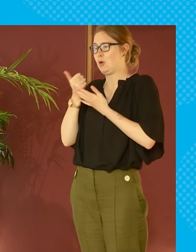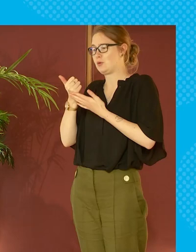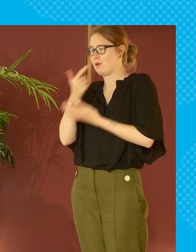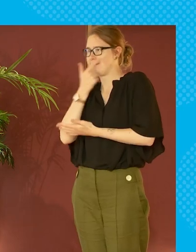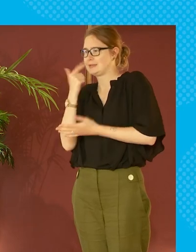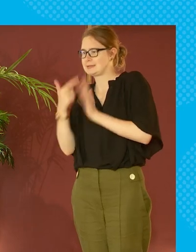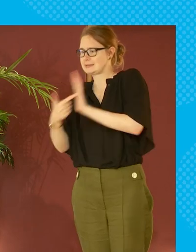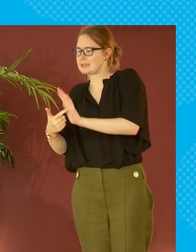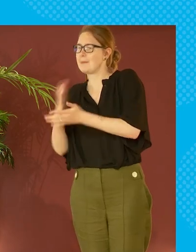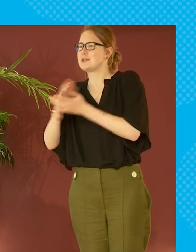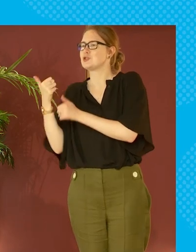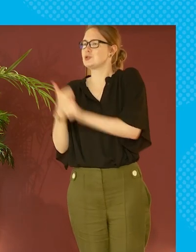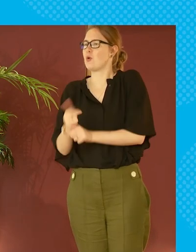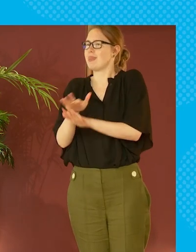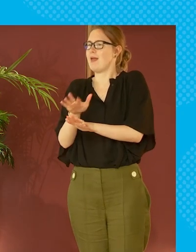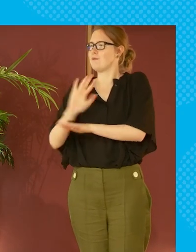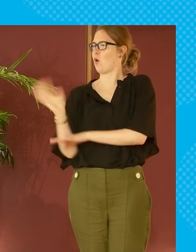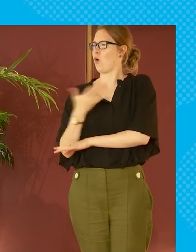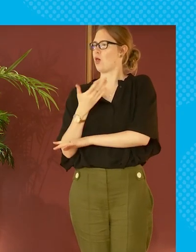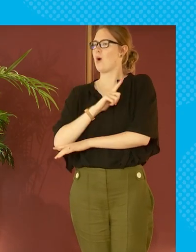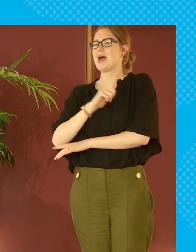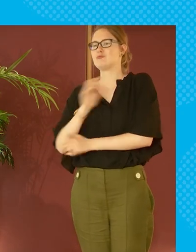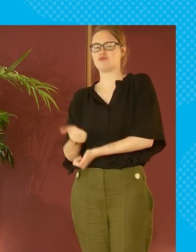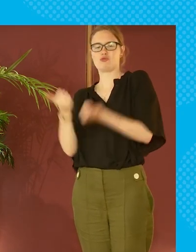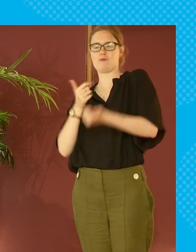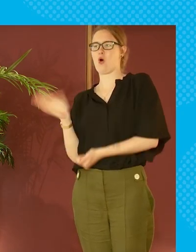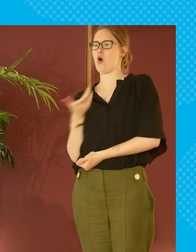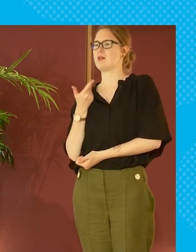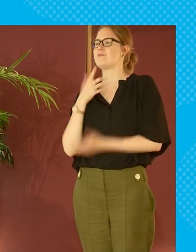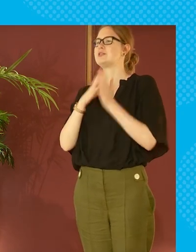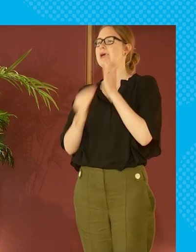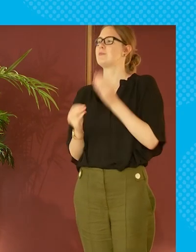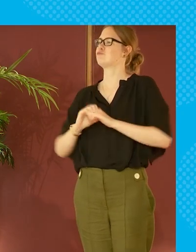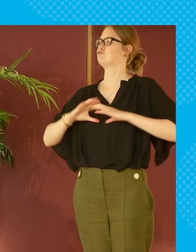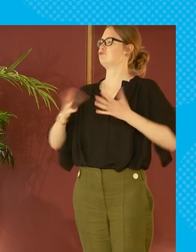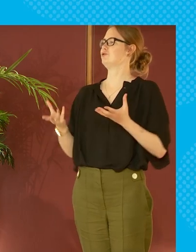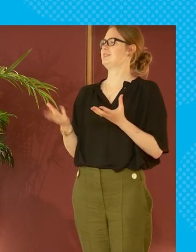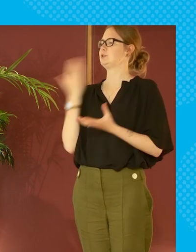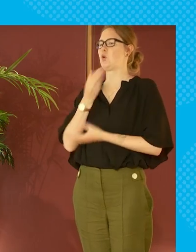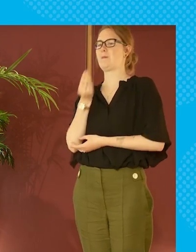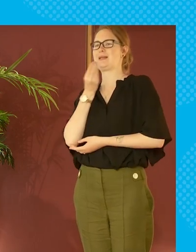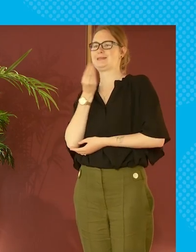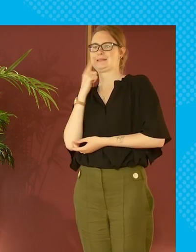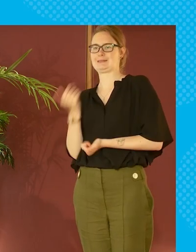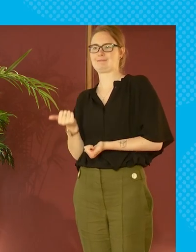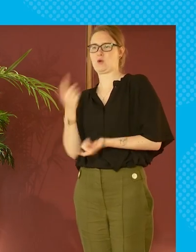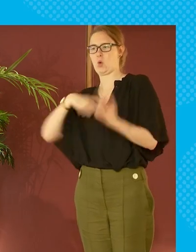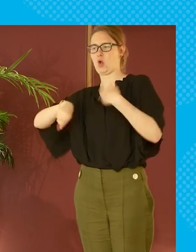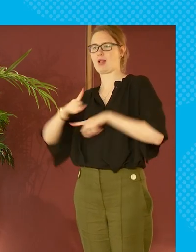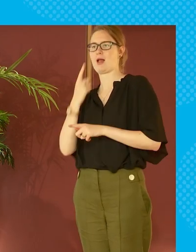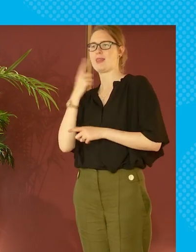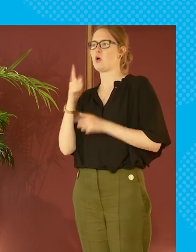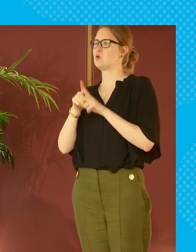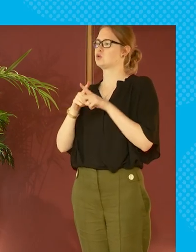need that support the support is there for all because it's good for all free school meals is an example of that i think we're doing good we're doing a